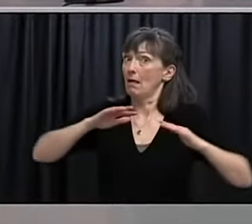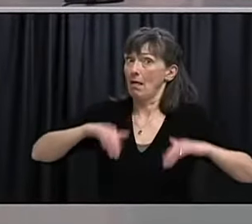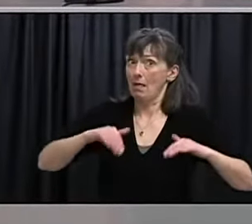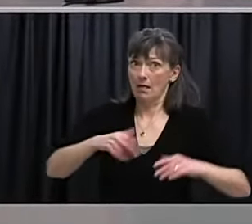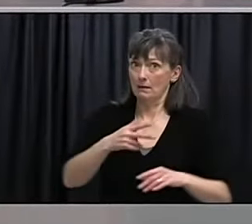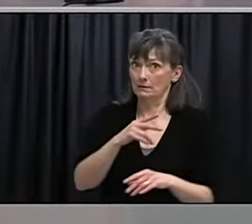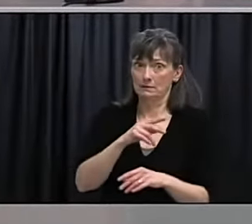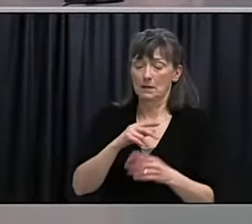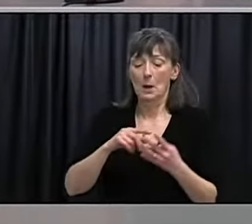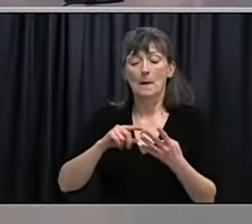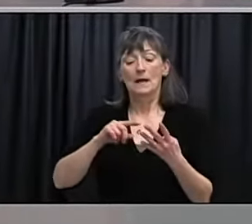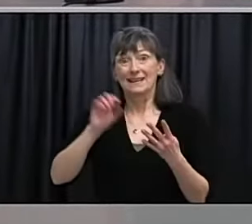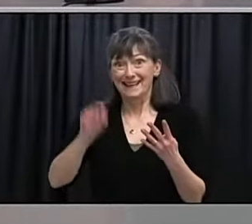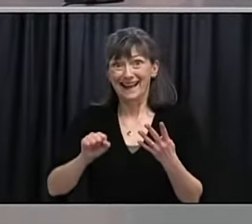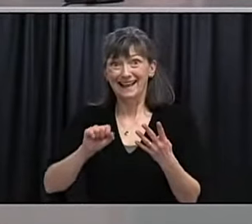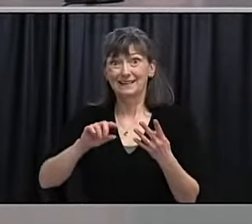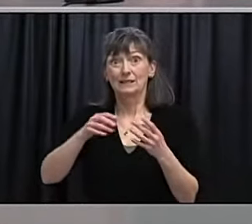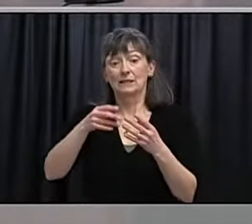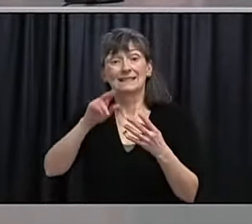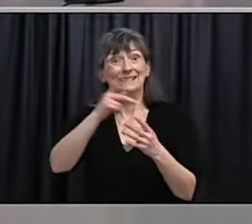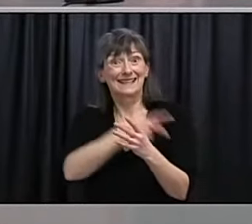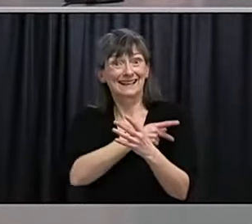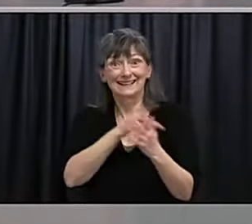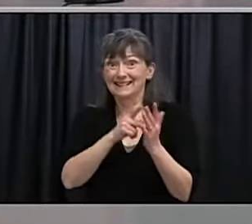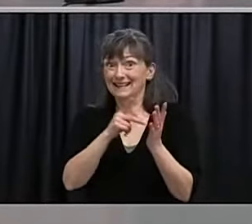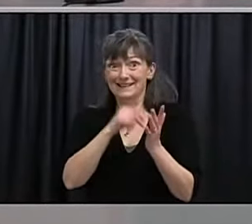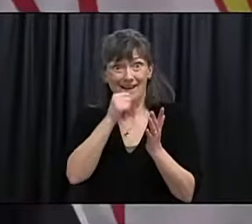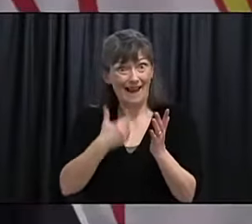who've received the first dose of a two dose vaccine?